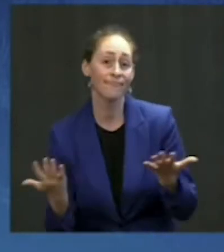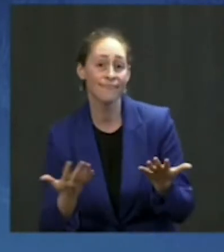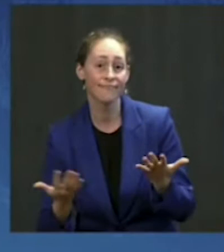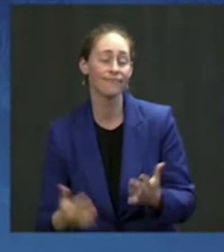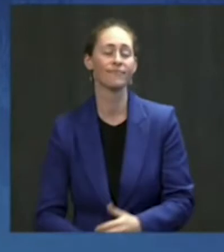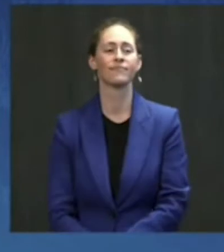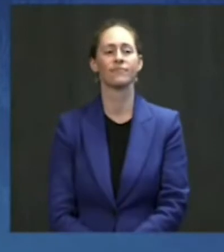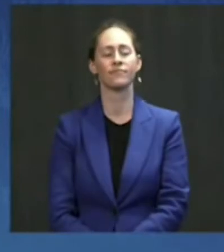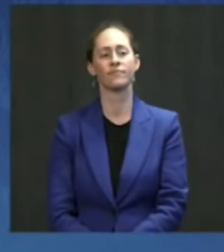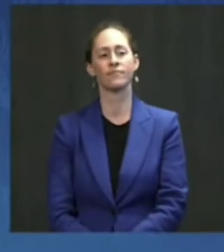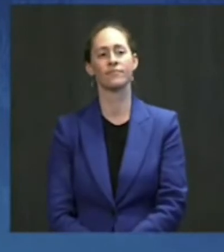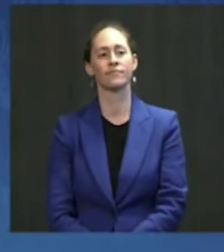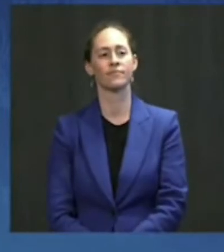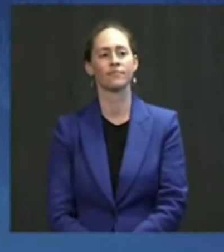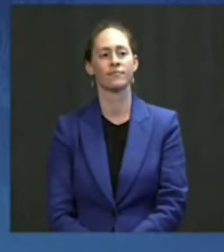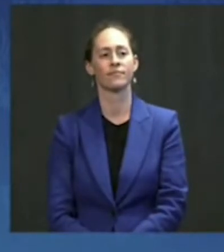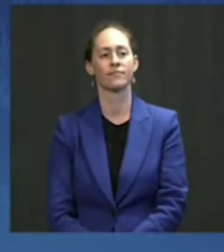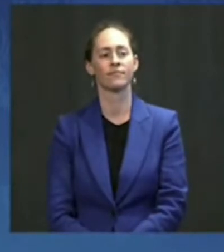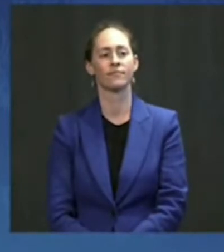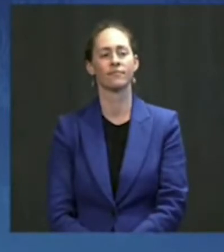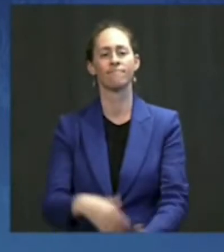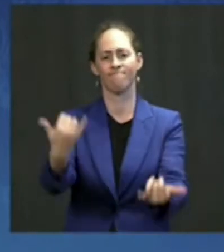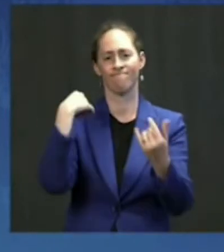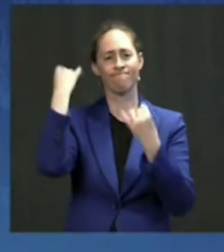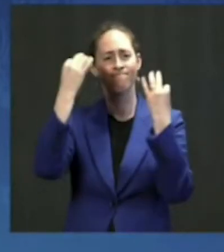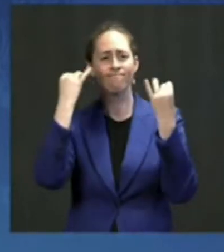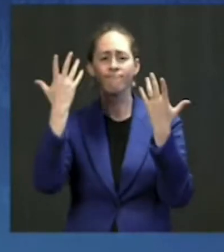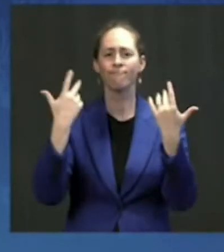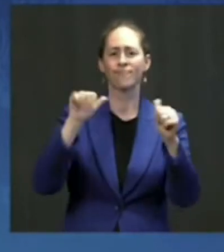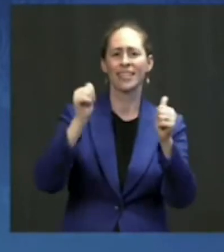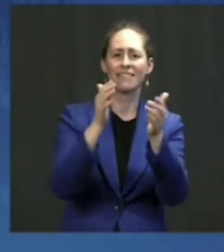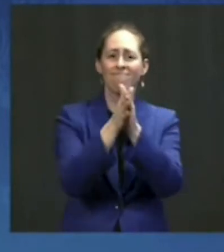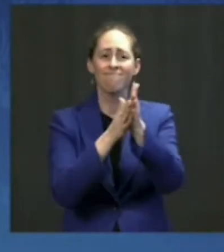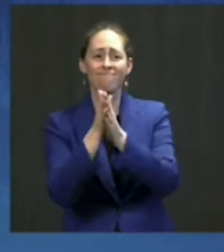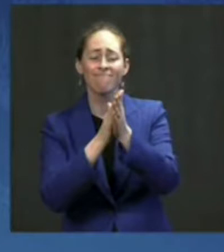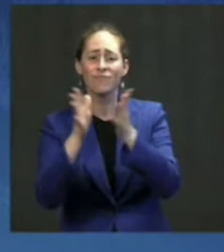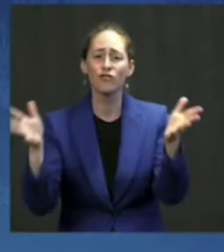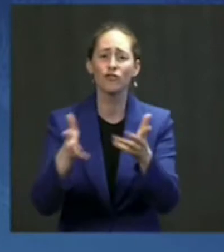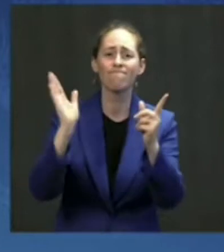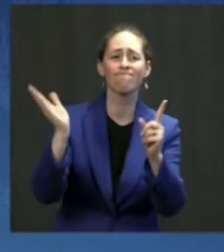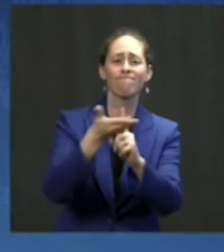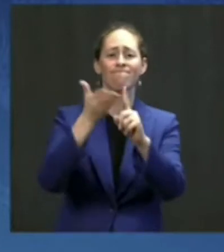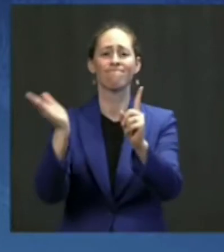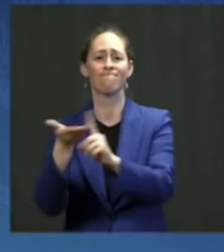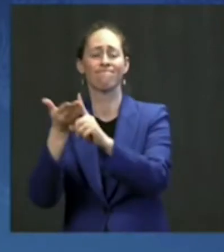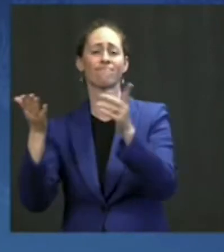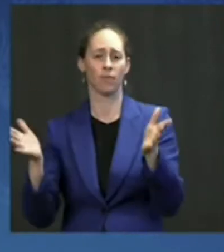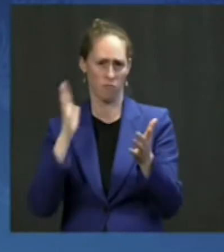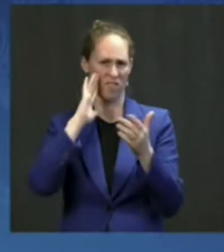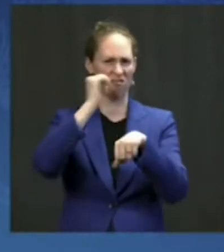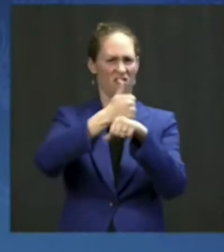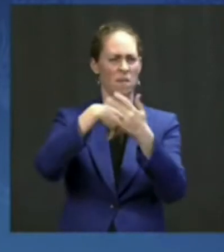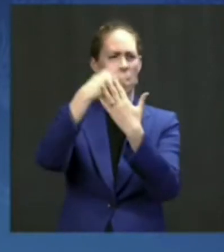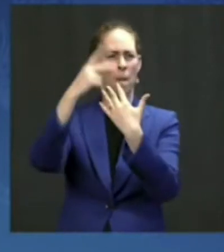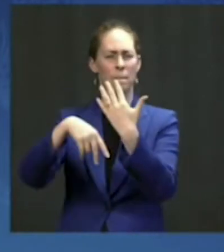First, we're going to provide more incentives to encourage unvaccinated Americans to get vaccinated. That starts with